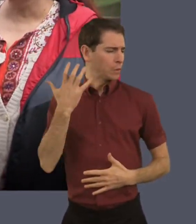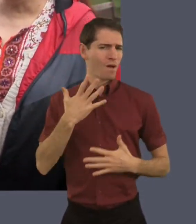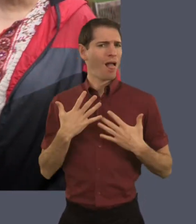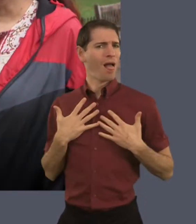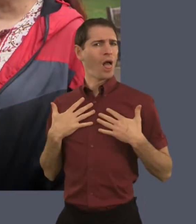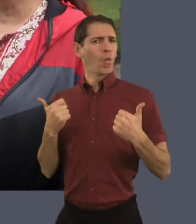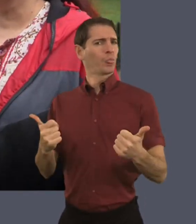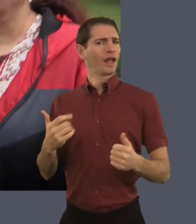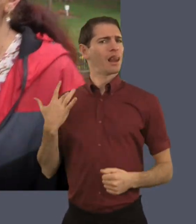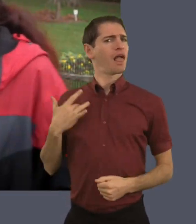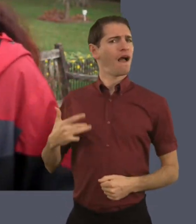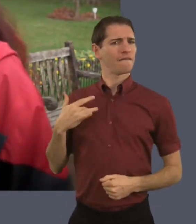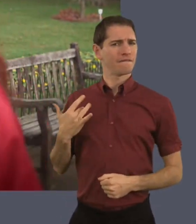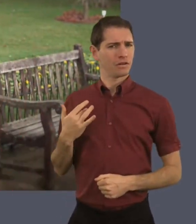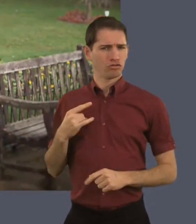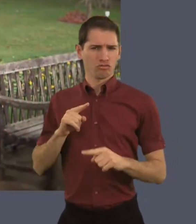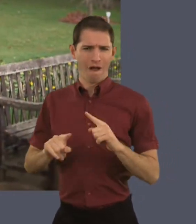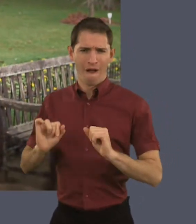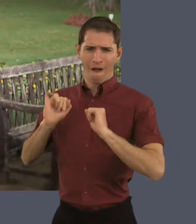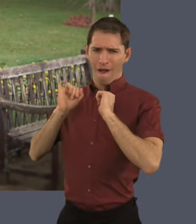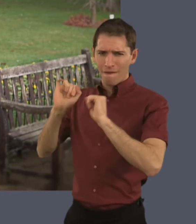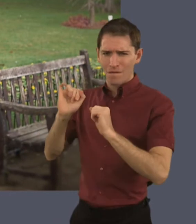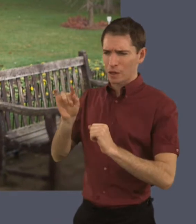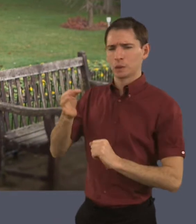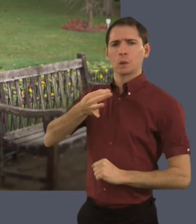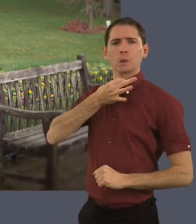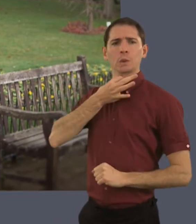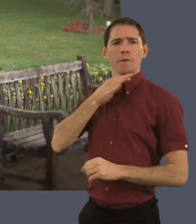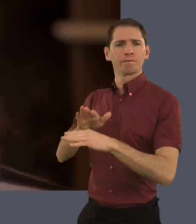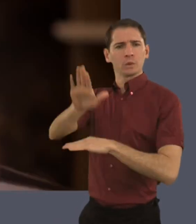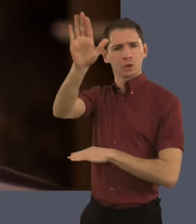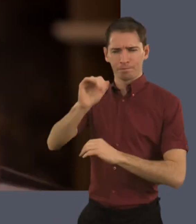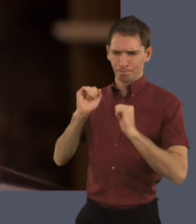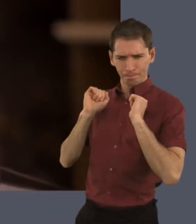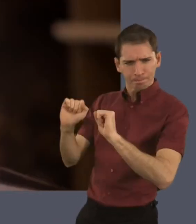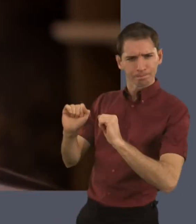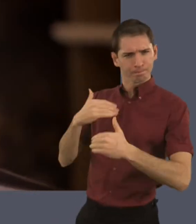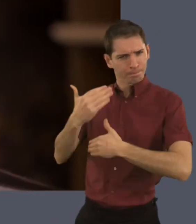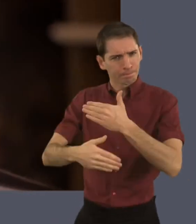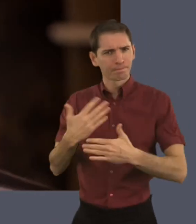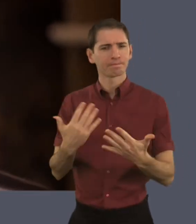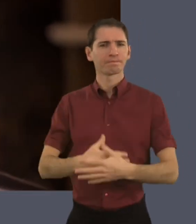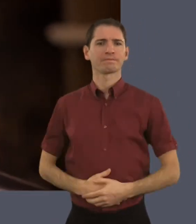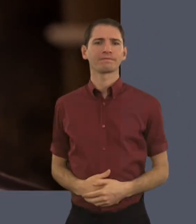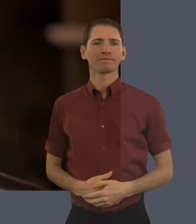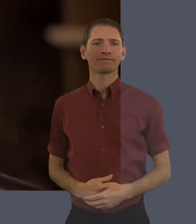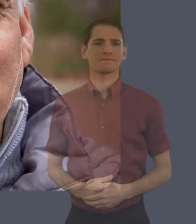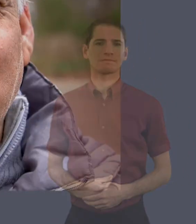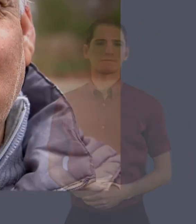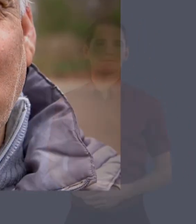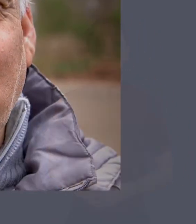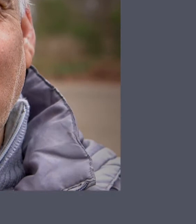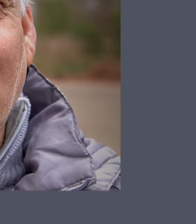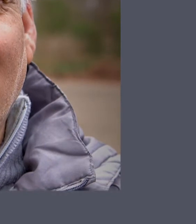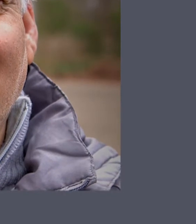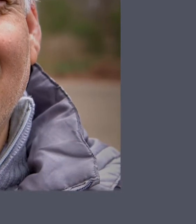Now I am living a very healthy life and I am averting all these types of risks in the